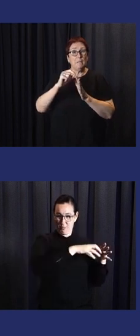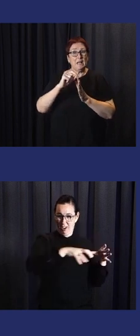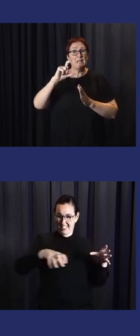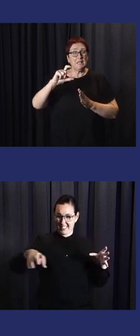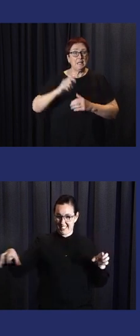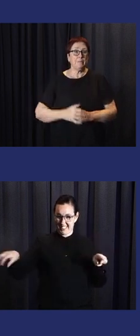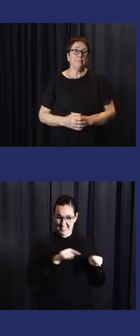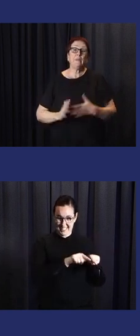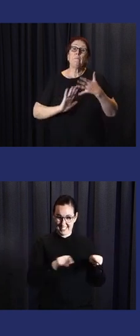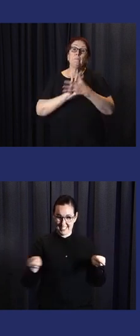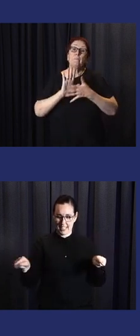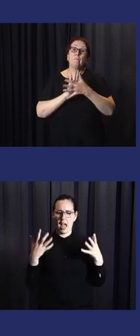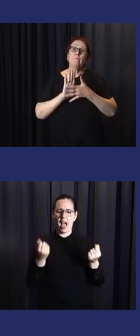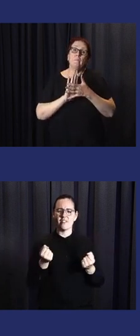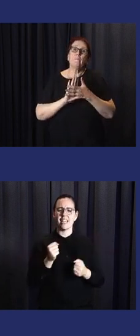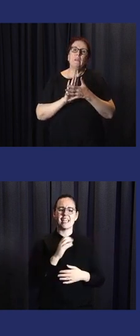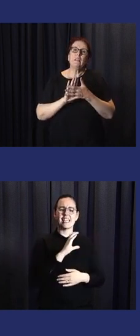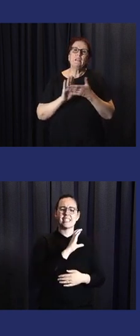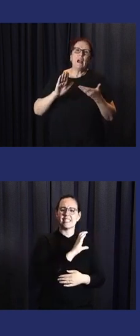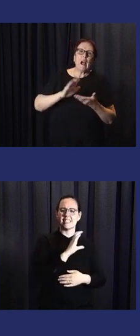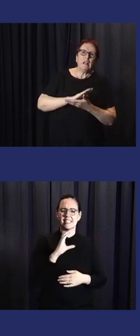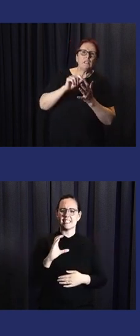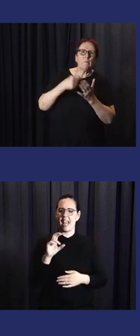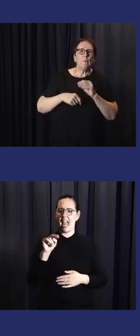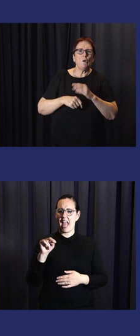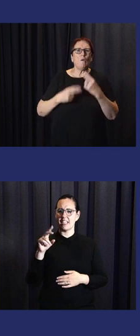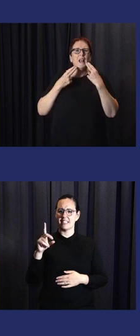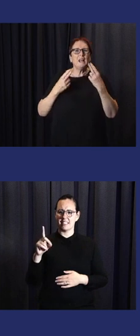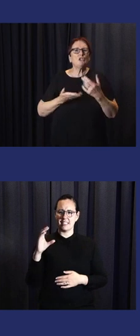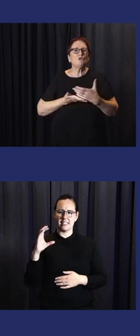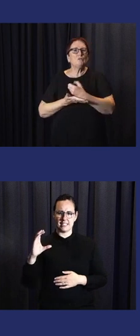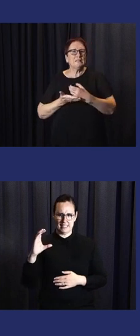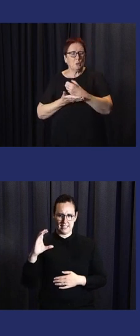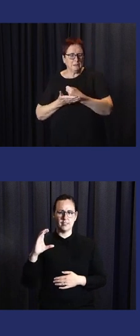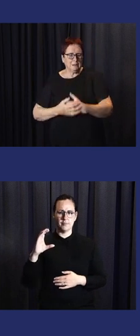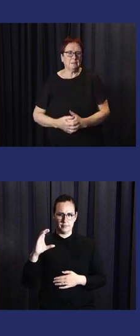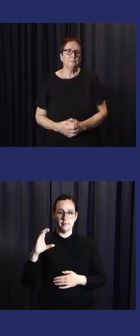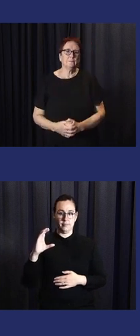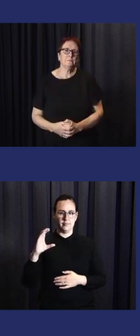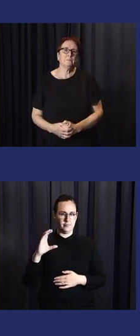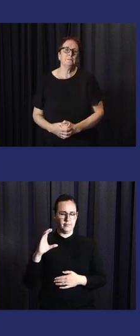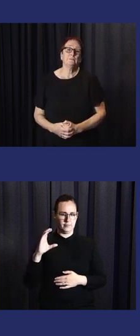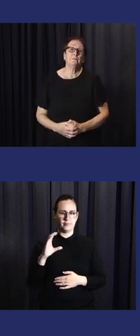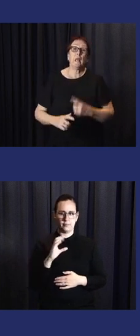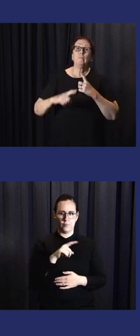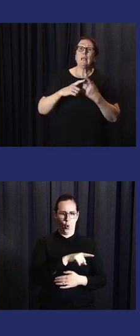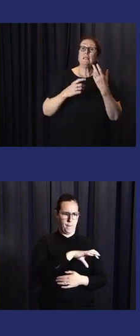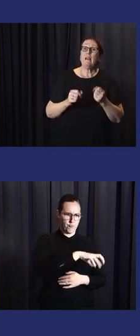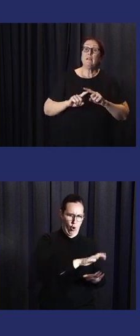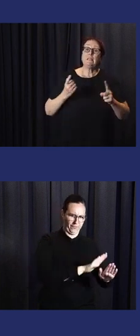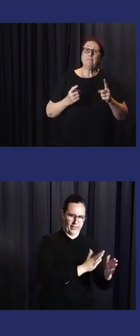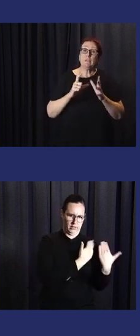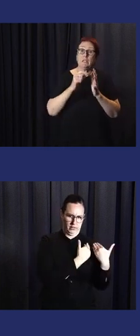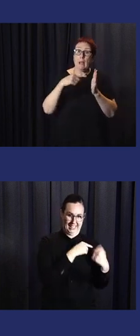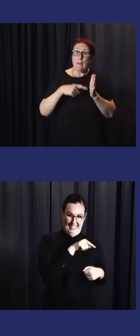At the province level, we also have a CCND-PC. It means the Department of Natural Resources